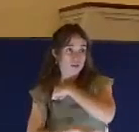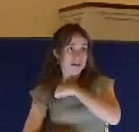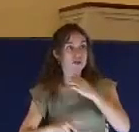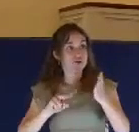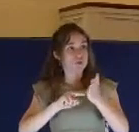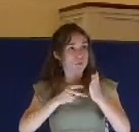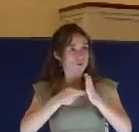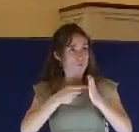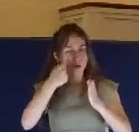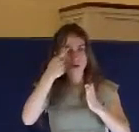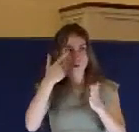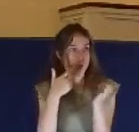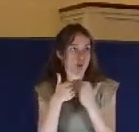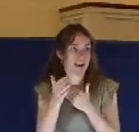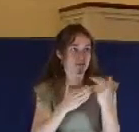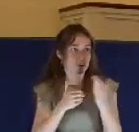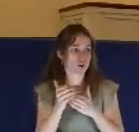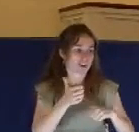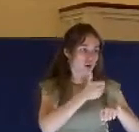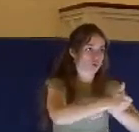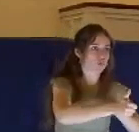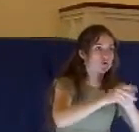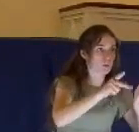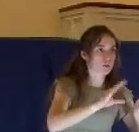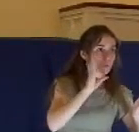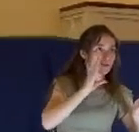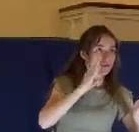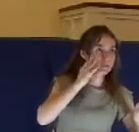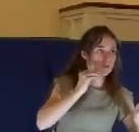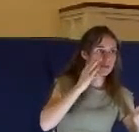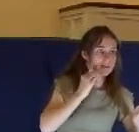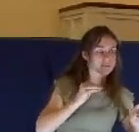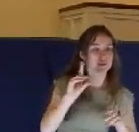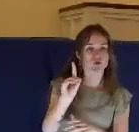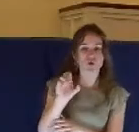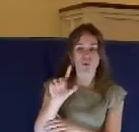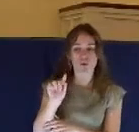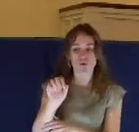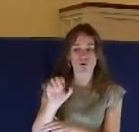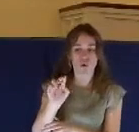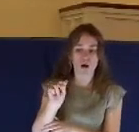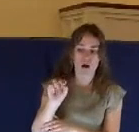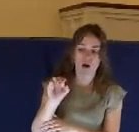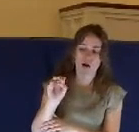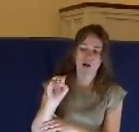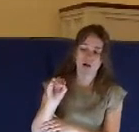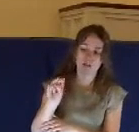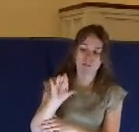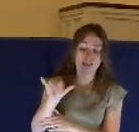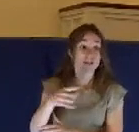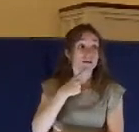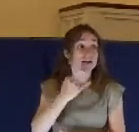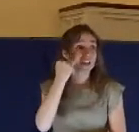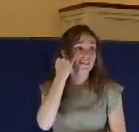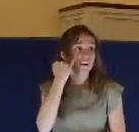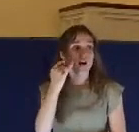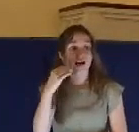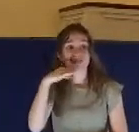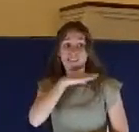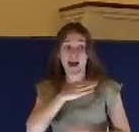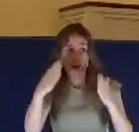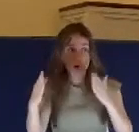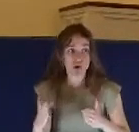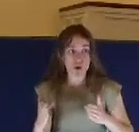accused was going to bear. For example, it says in Deuteronomy, a false witness rise up against any man to testify against him